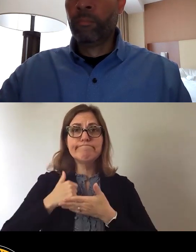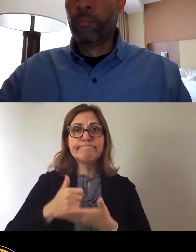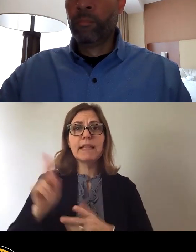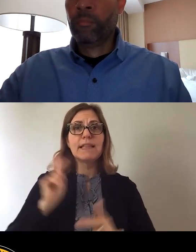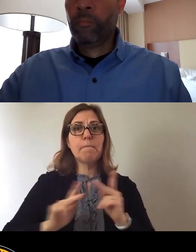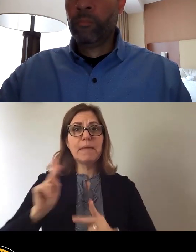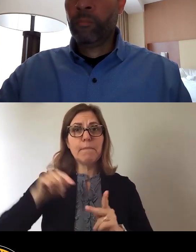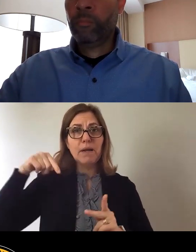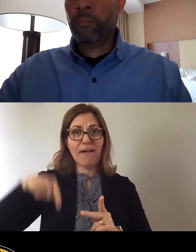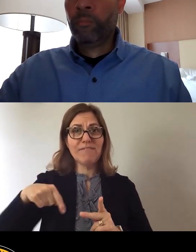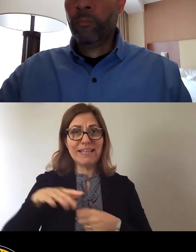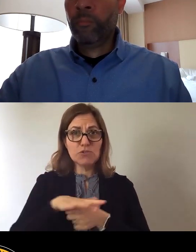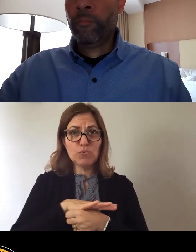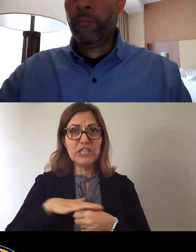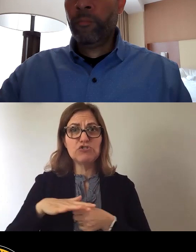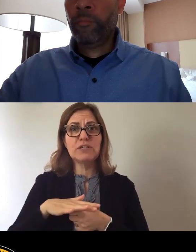region.